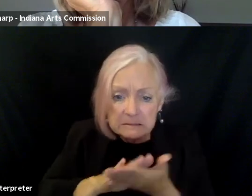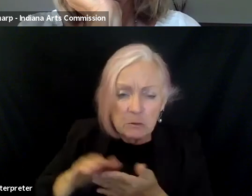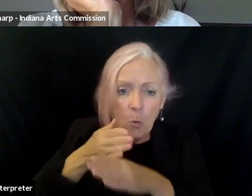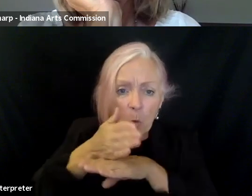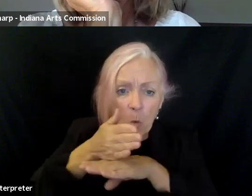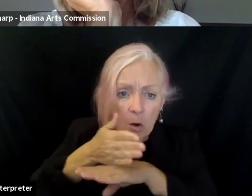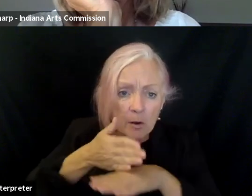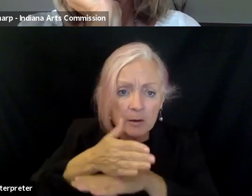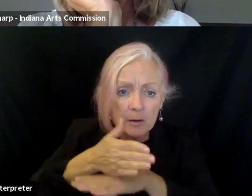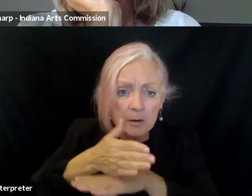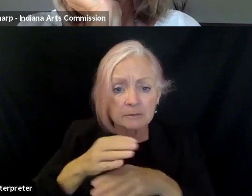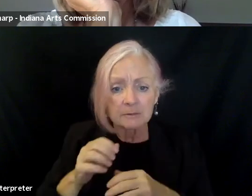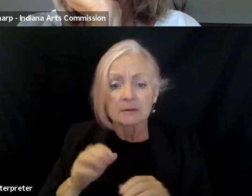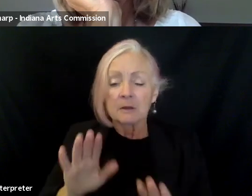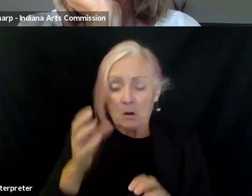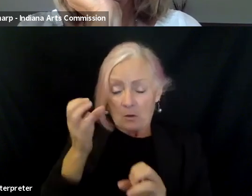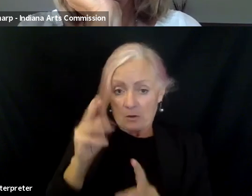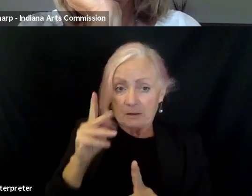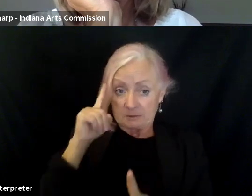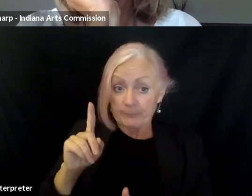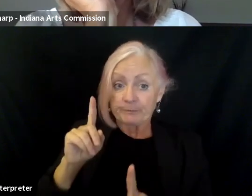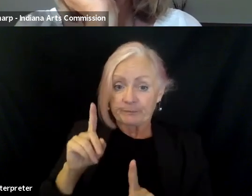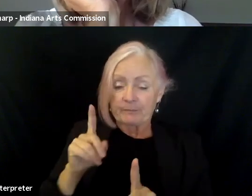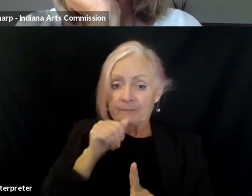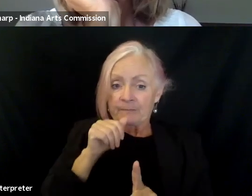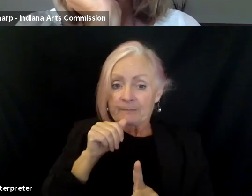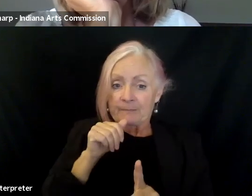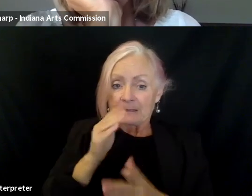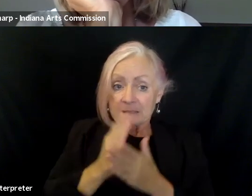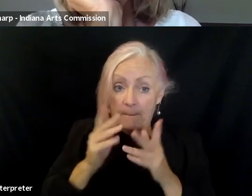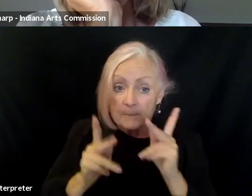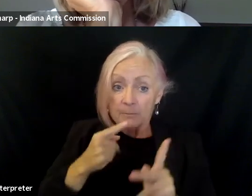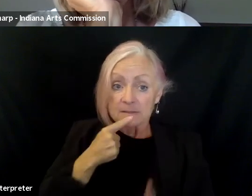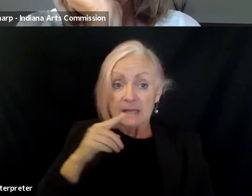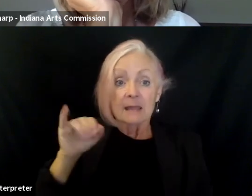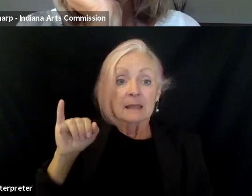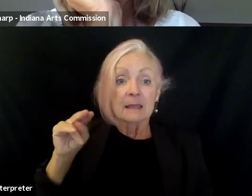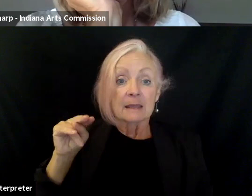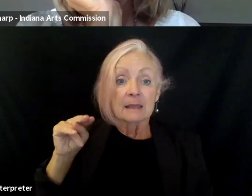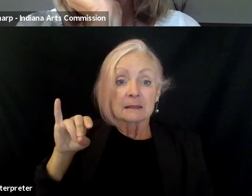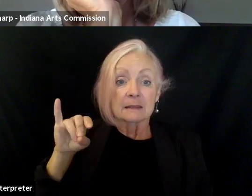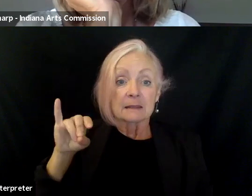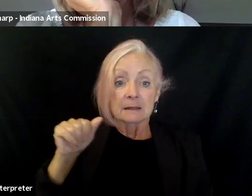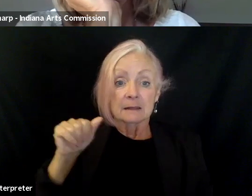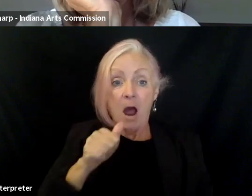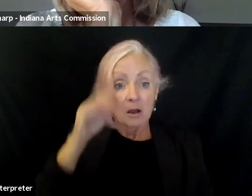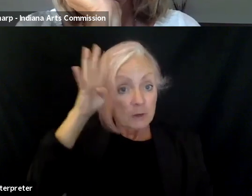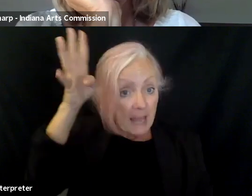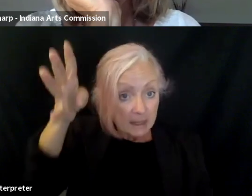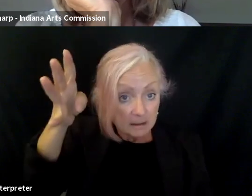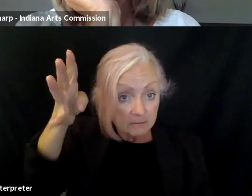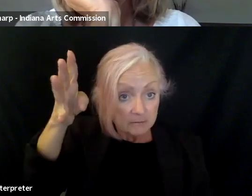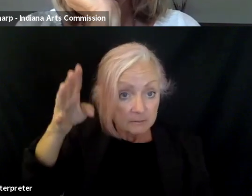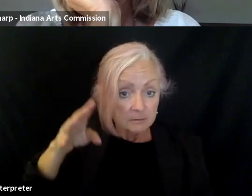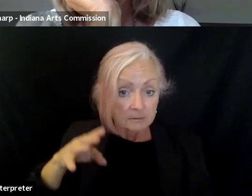you know, so go with me on this analogy a little bit. There are people who say Indiana is not creative or that there's not a lot of artists in Indiana, but